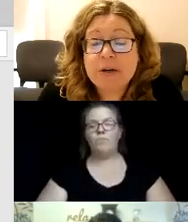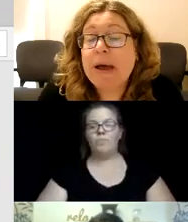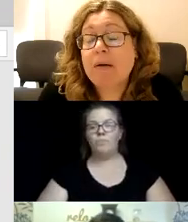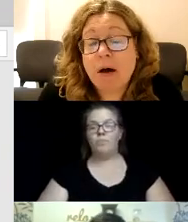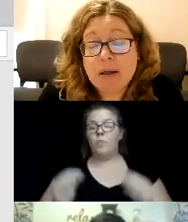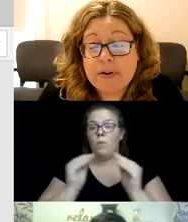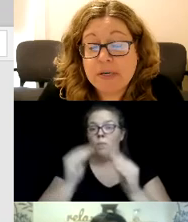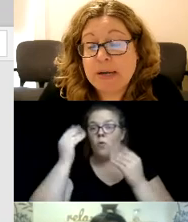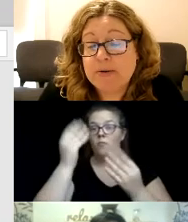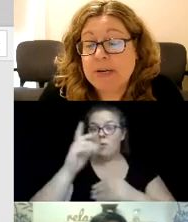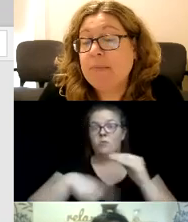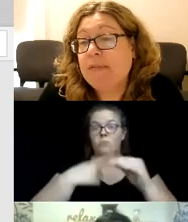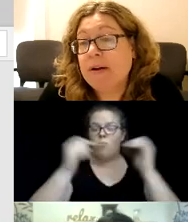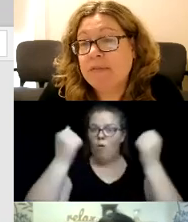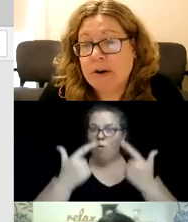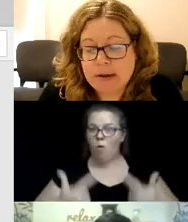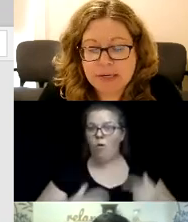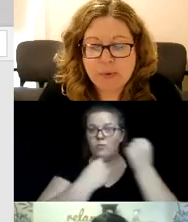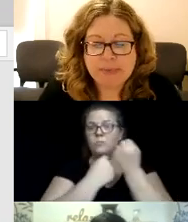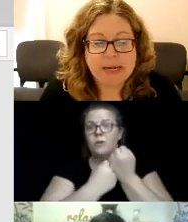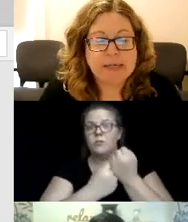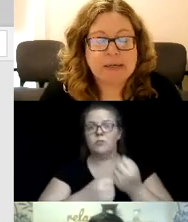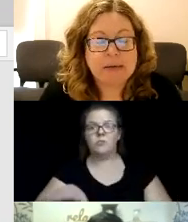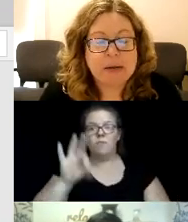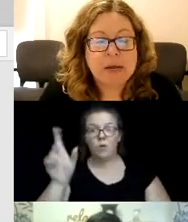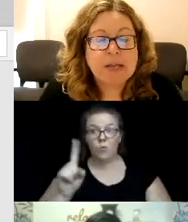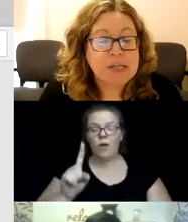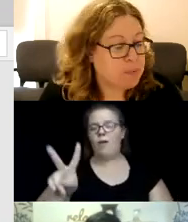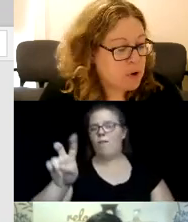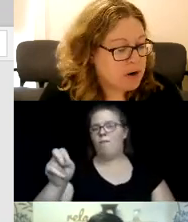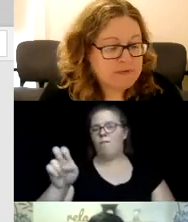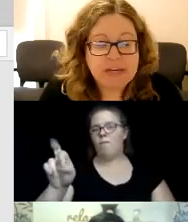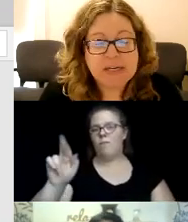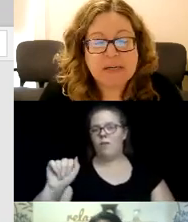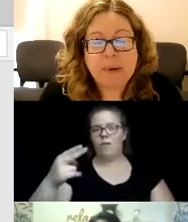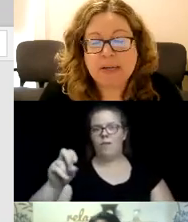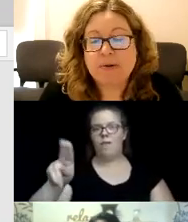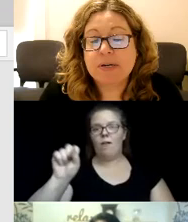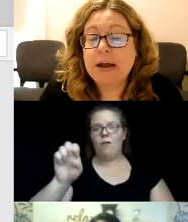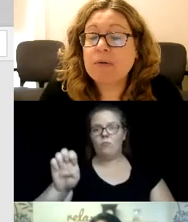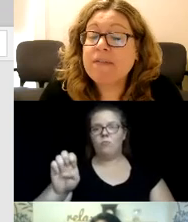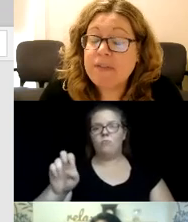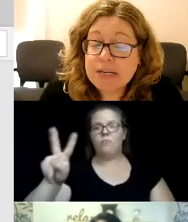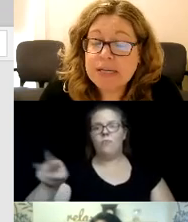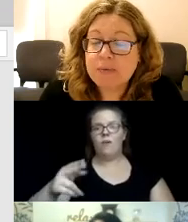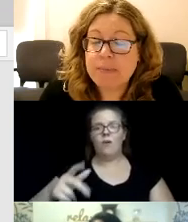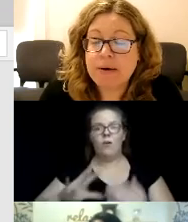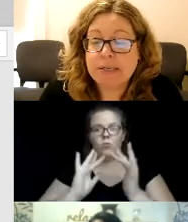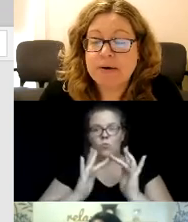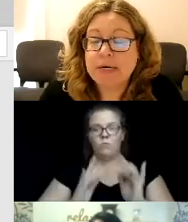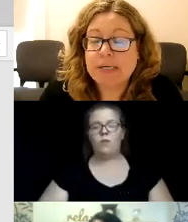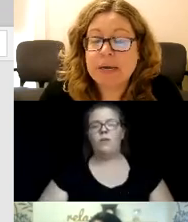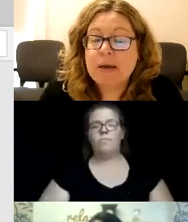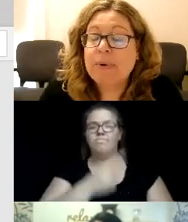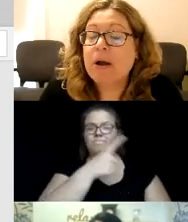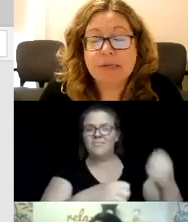information about all of our sponsors can be found on VeraHouse's website. The support of these sponsors not only funds this webinar